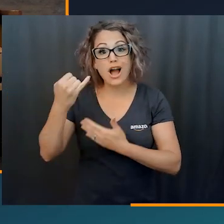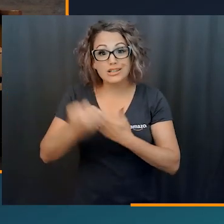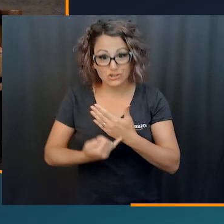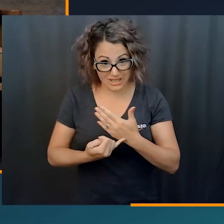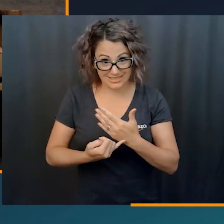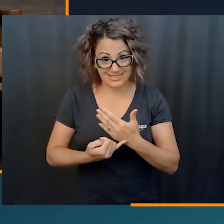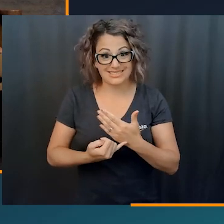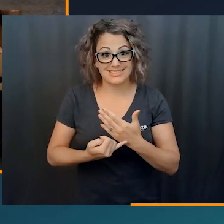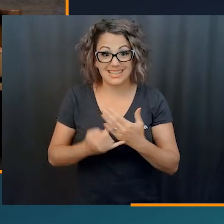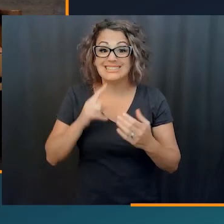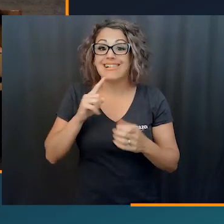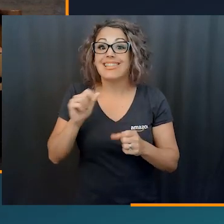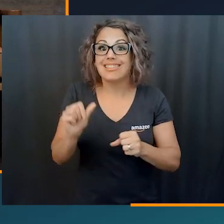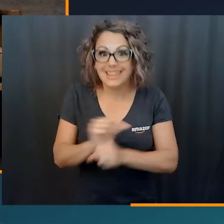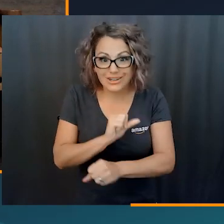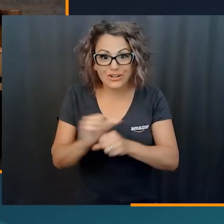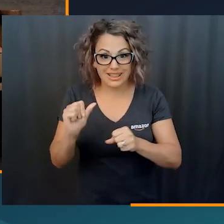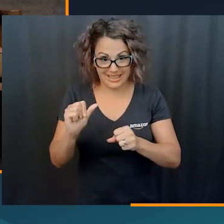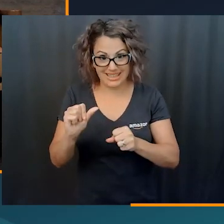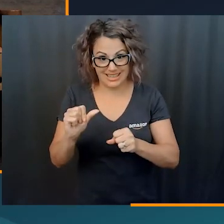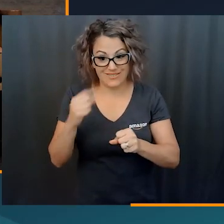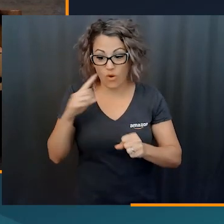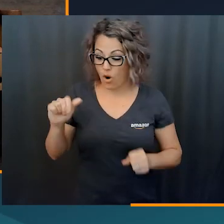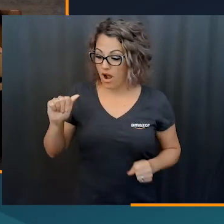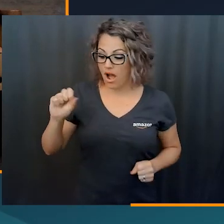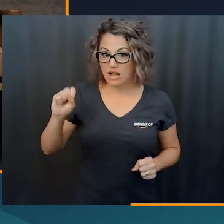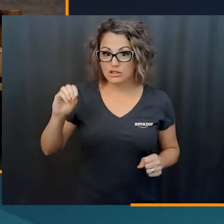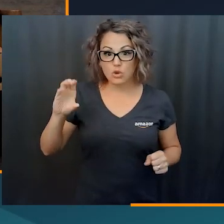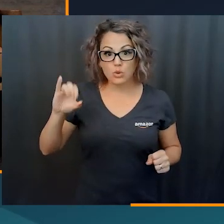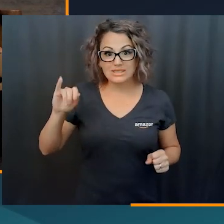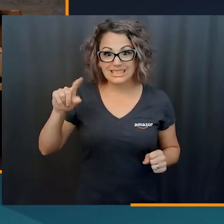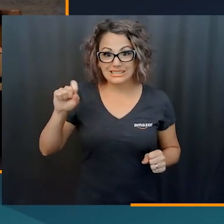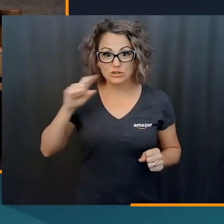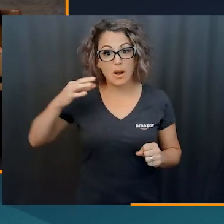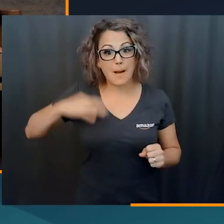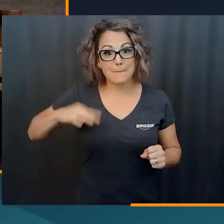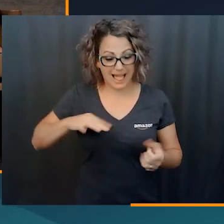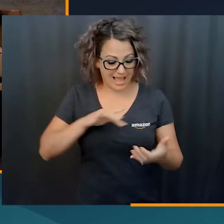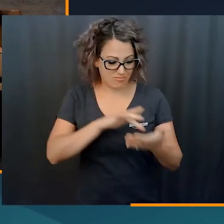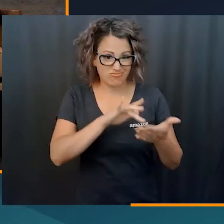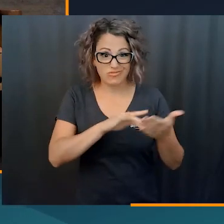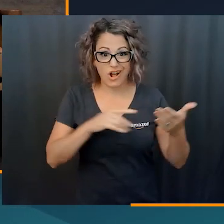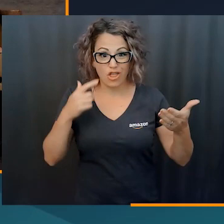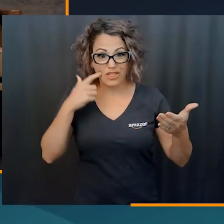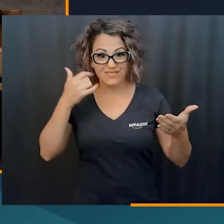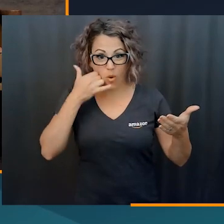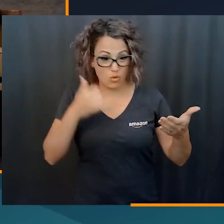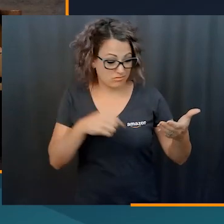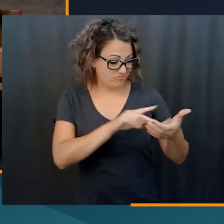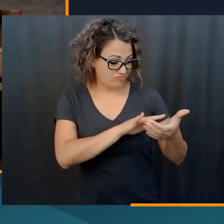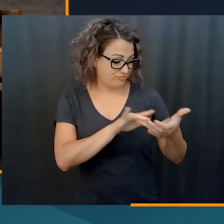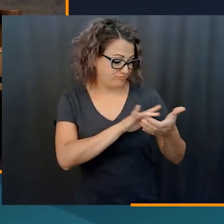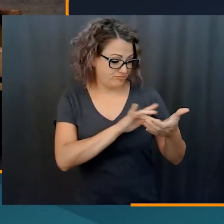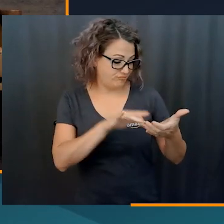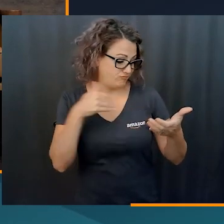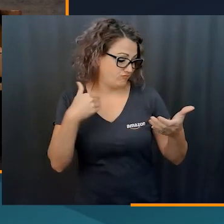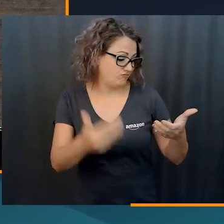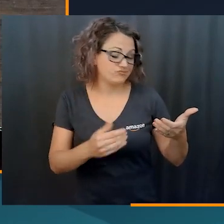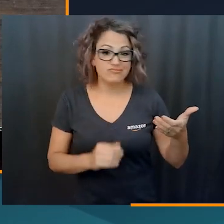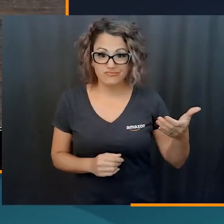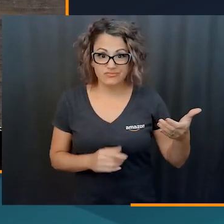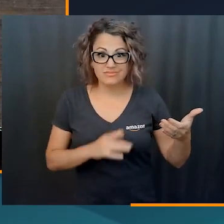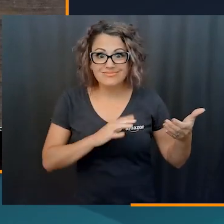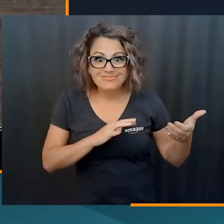internal people, right? One of our new projects that's coming out is literally to allow associates to apply on their phone,